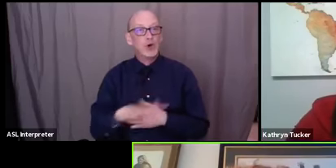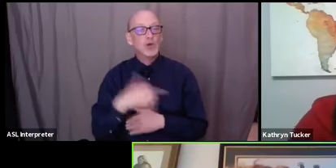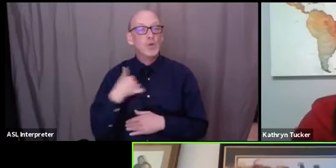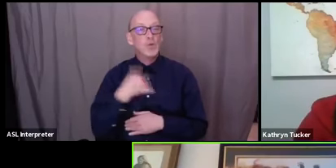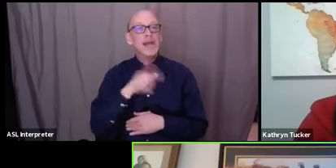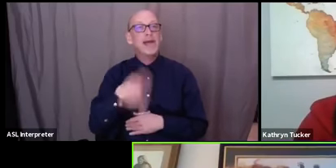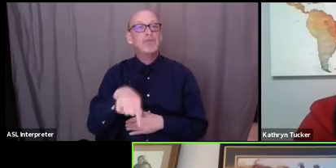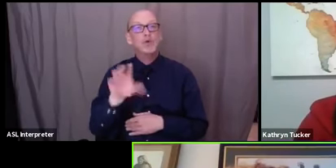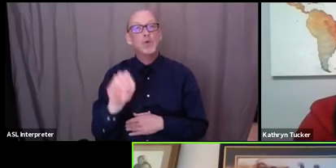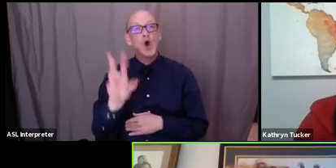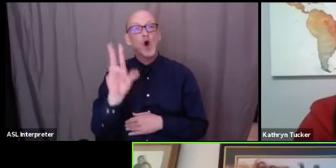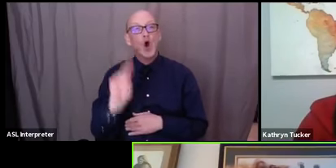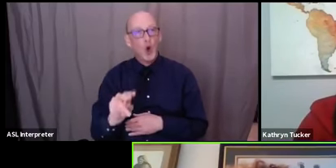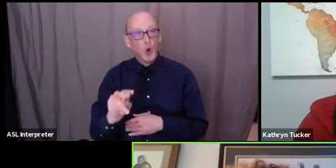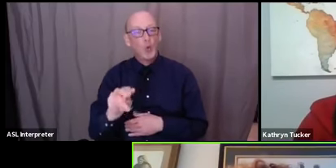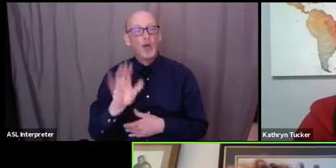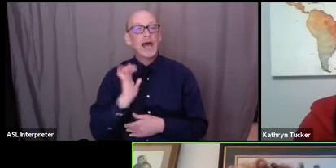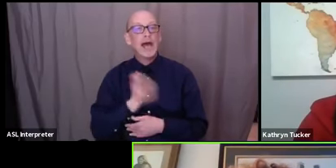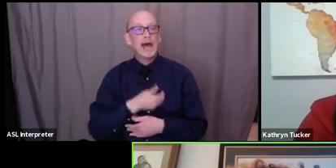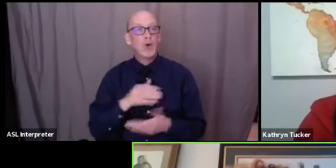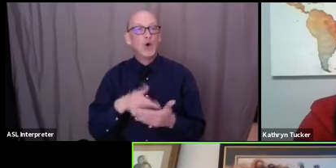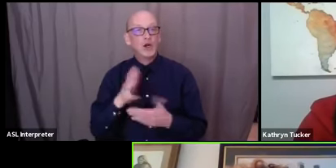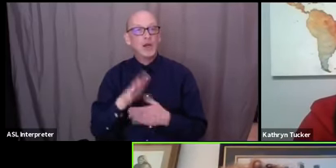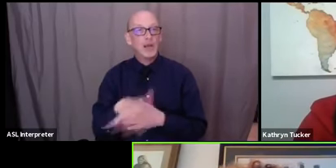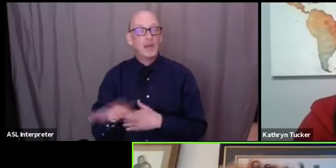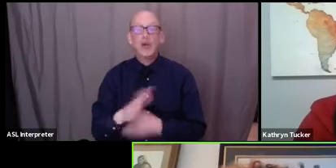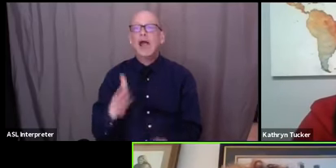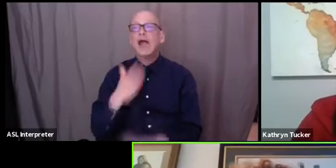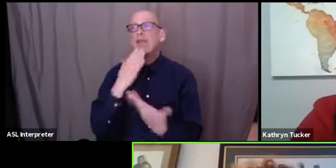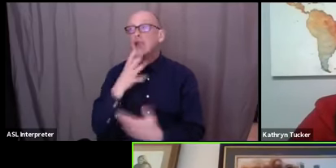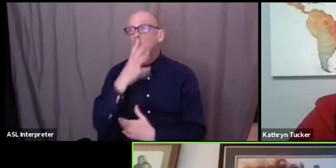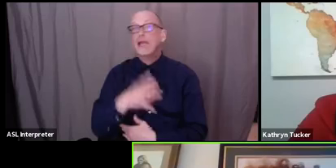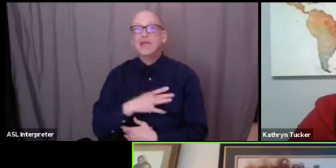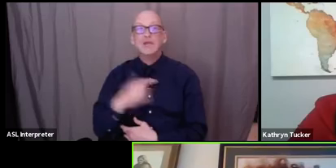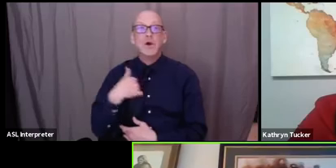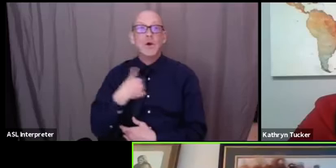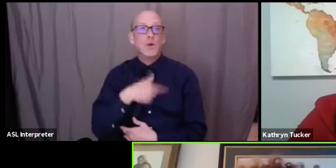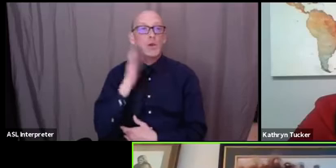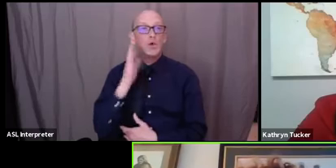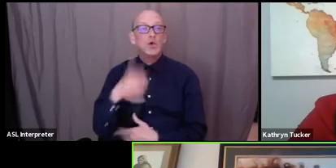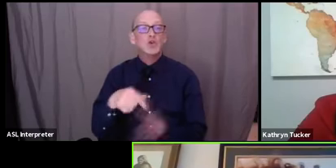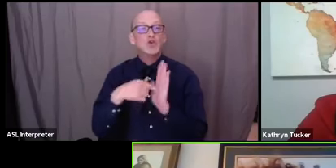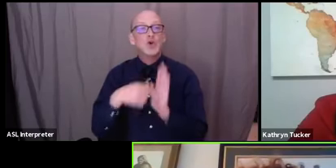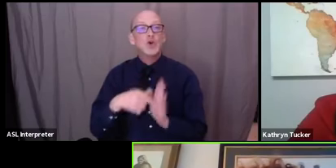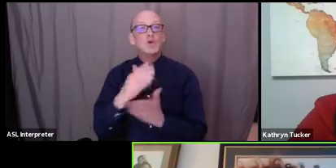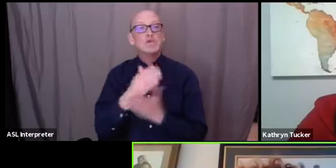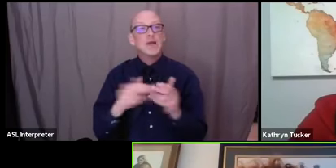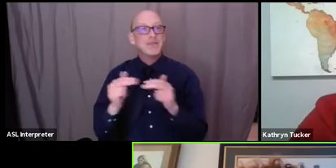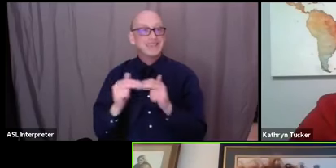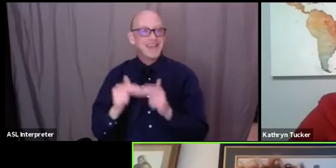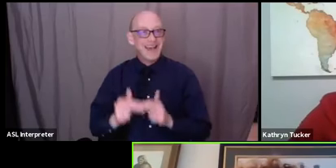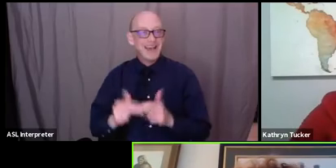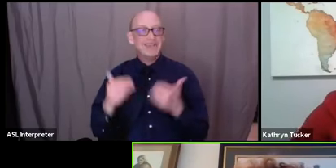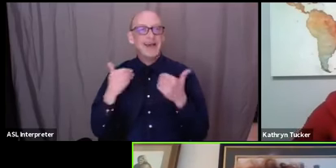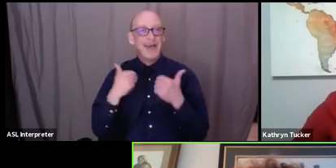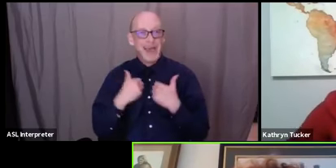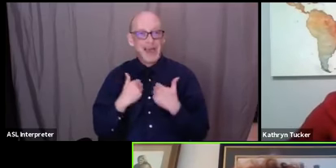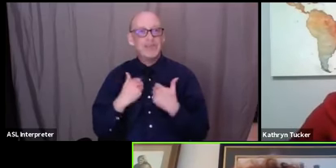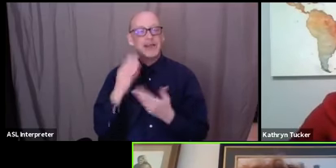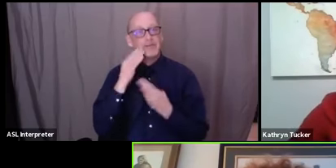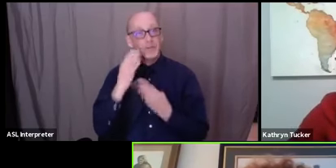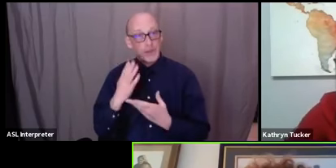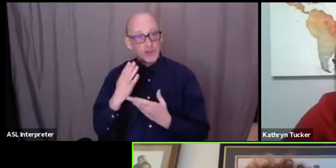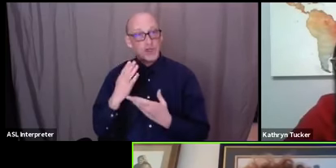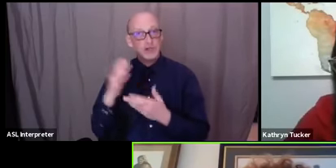absolutely thank you ladies so very much we're going to show you a series of slides now that has um information